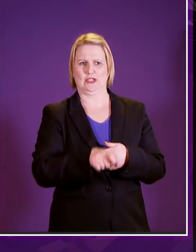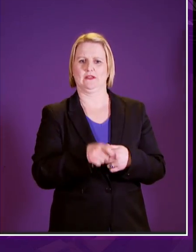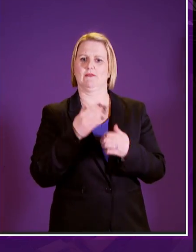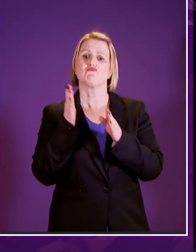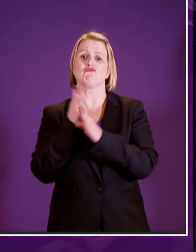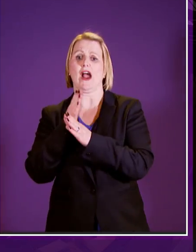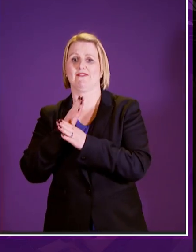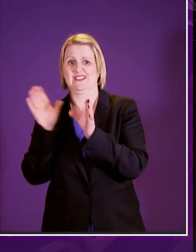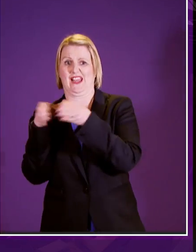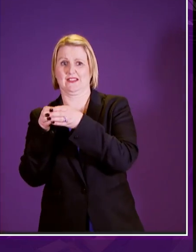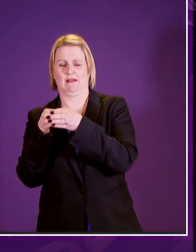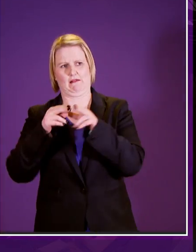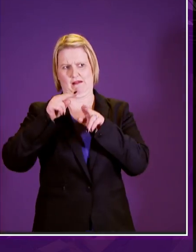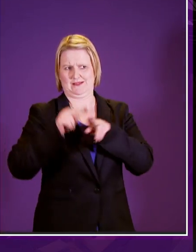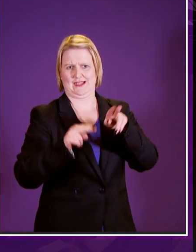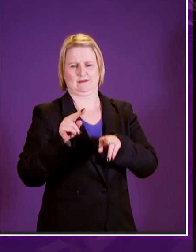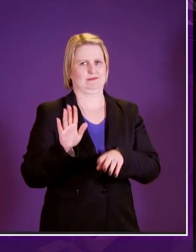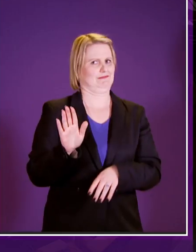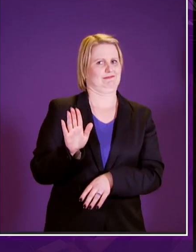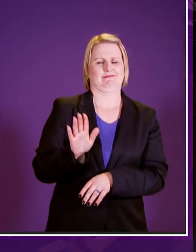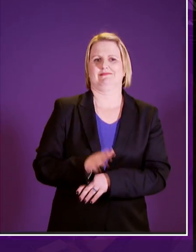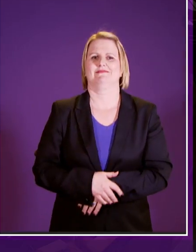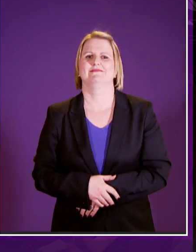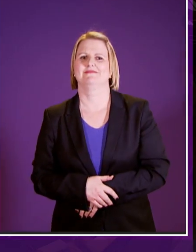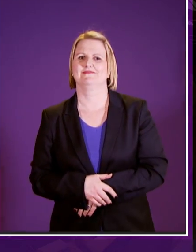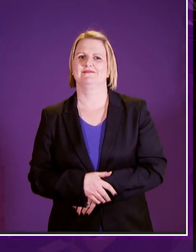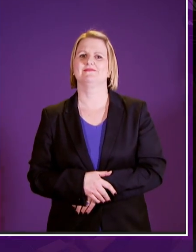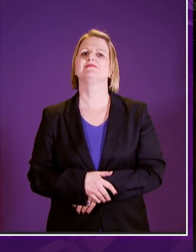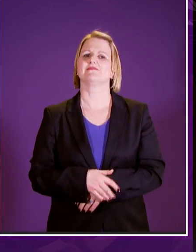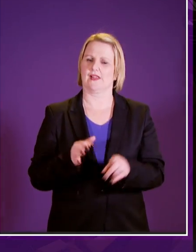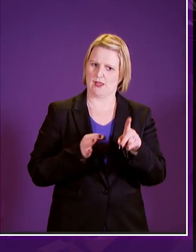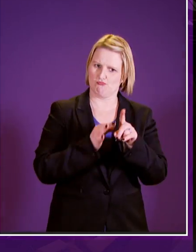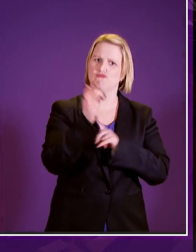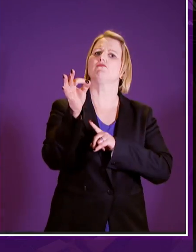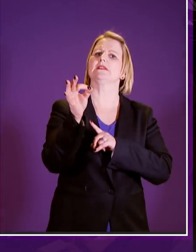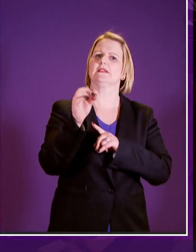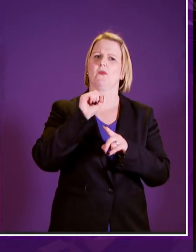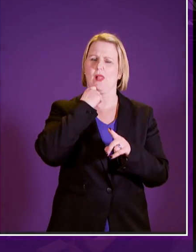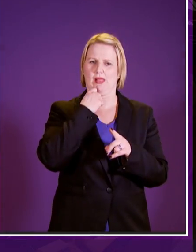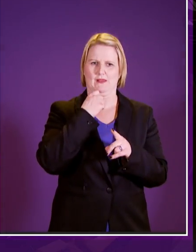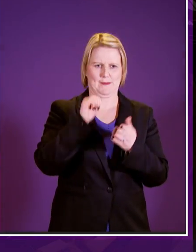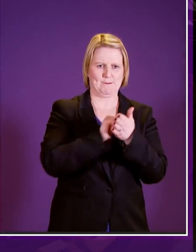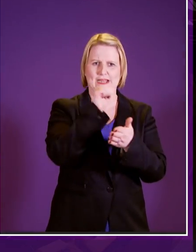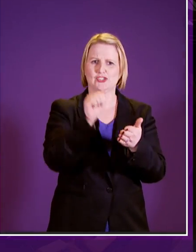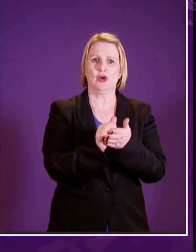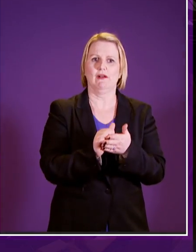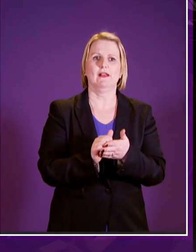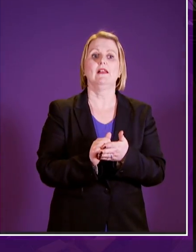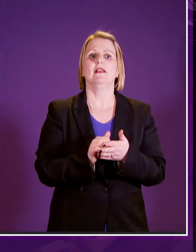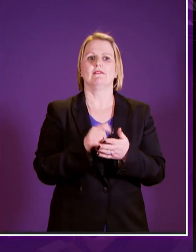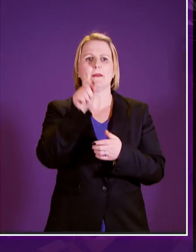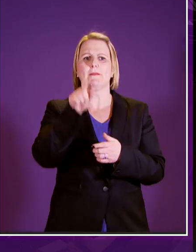improvements such as our new short-term assistance will ensure that the fear of losing benefit payments